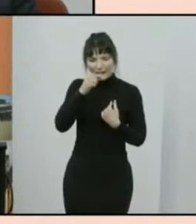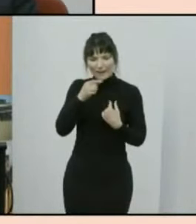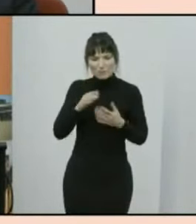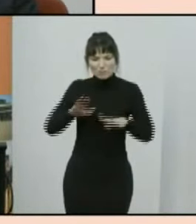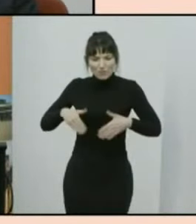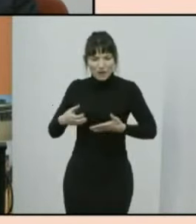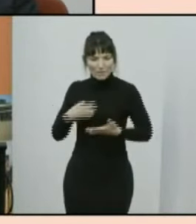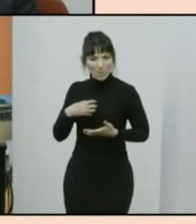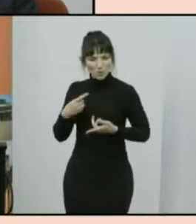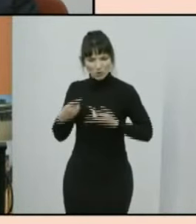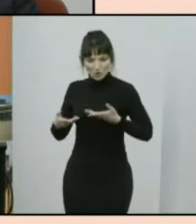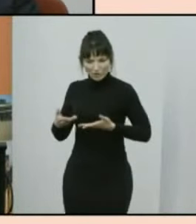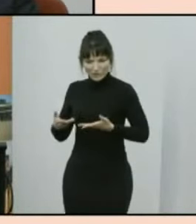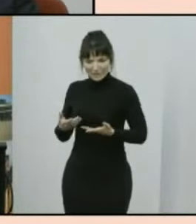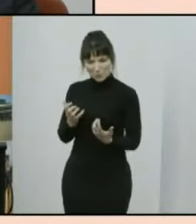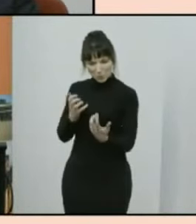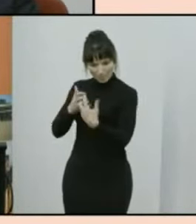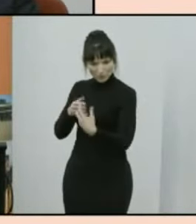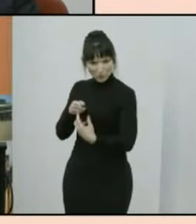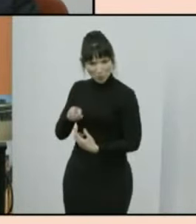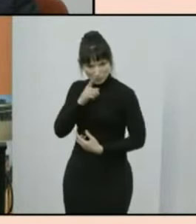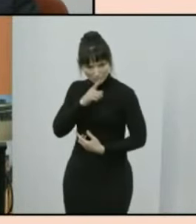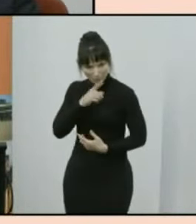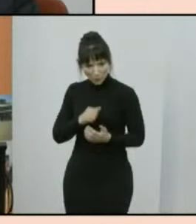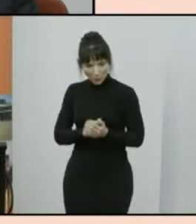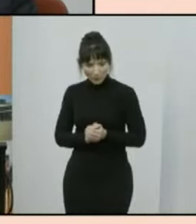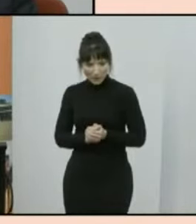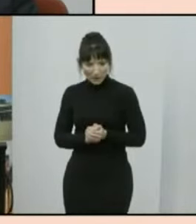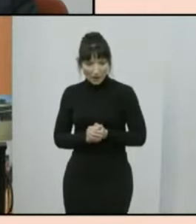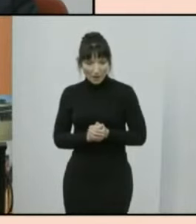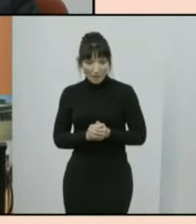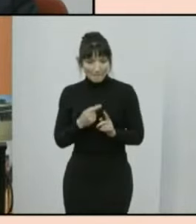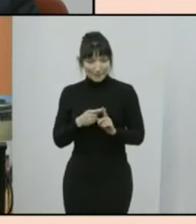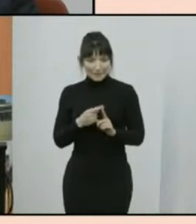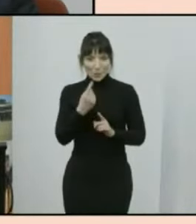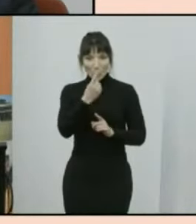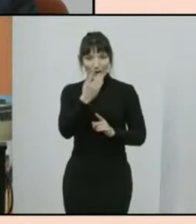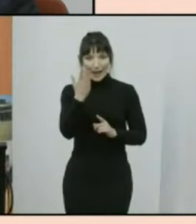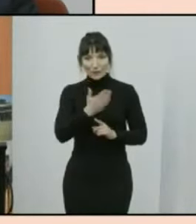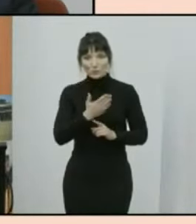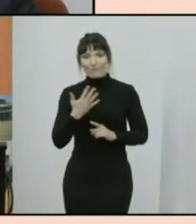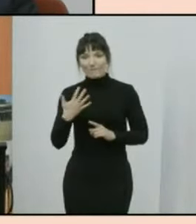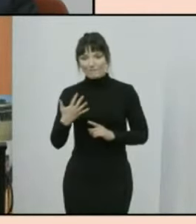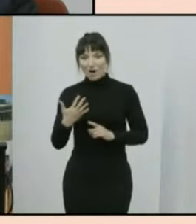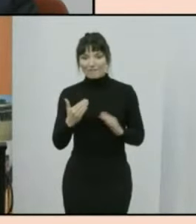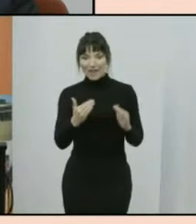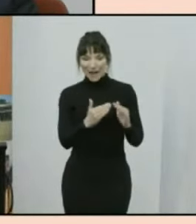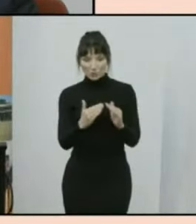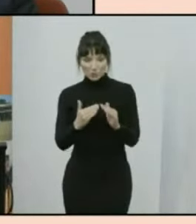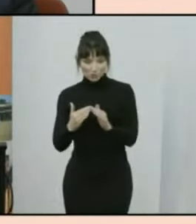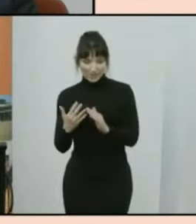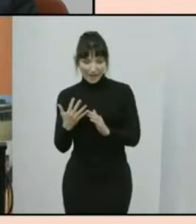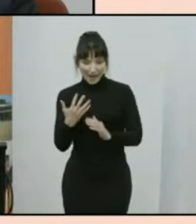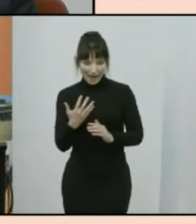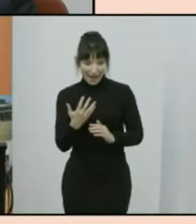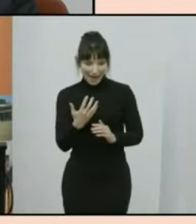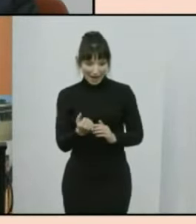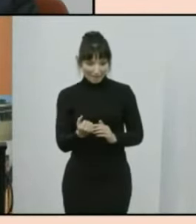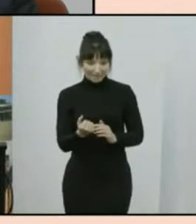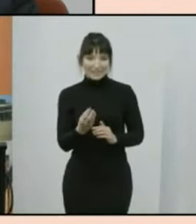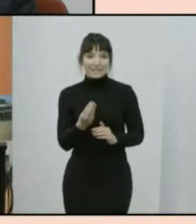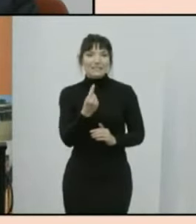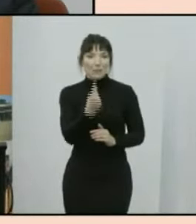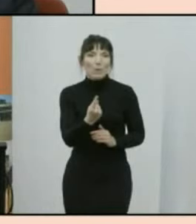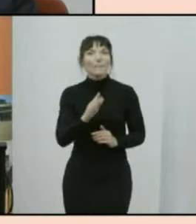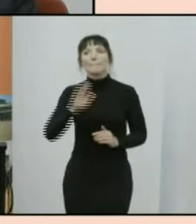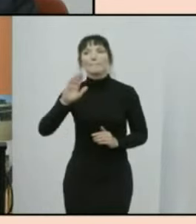that the the take-home number for me was that one in every five households in australia has one or more veterans i just had